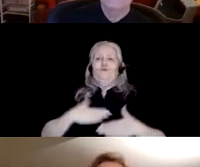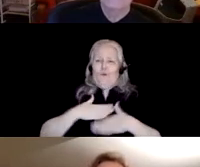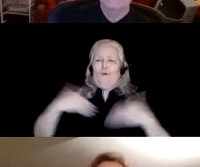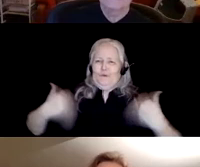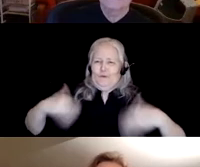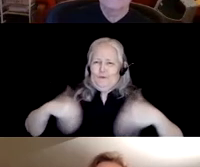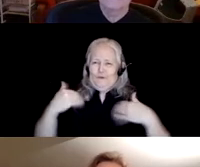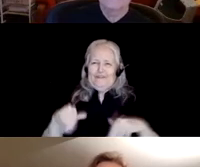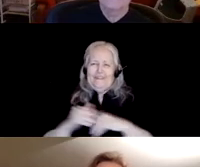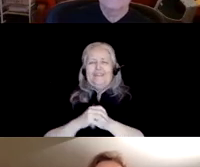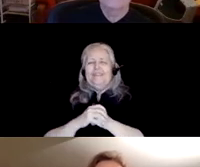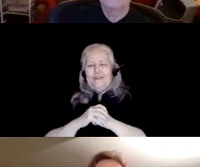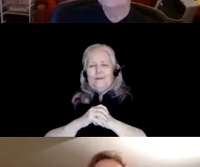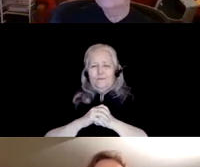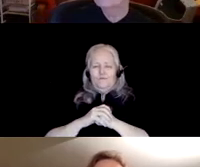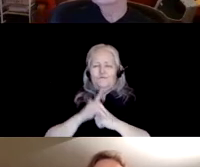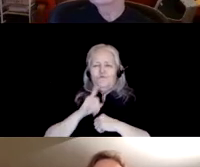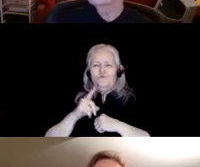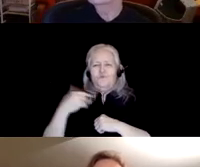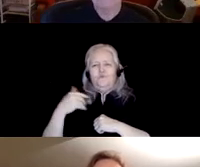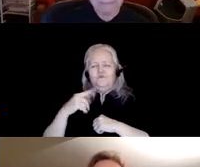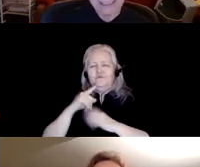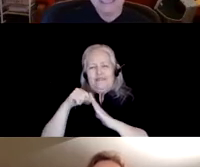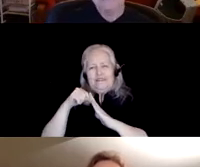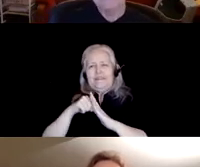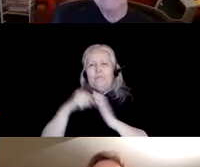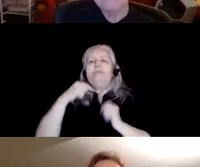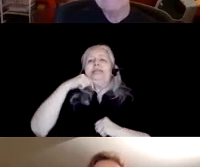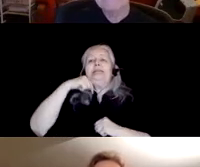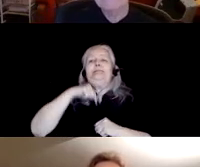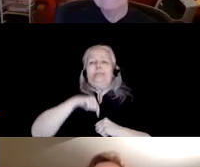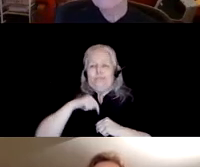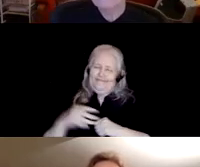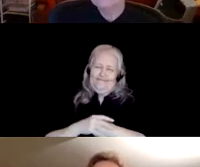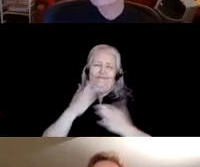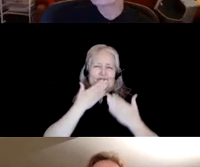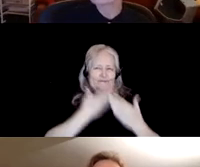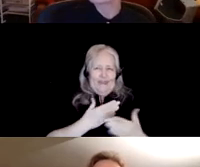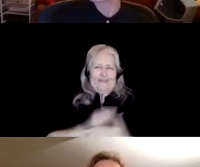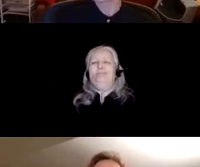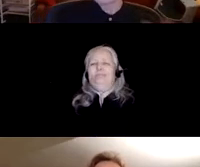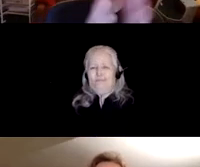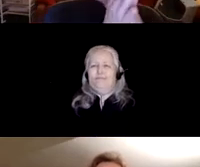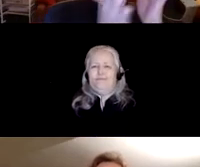deeply, let's say. Thank you, Penny. Thank you.